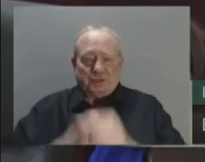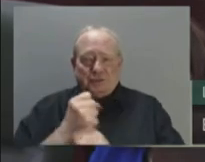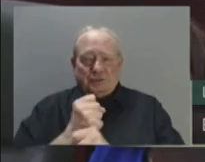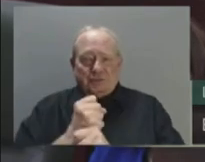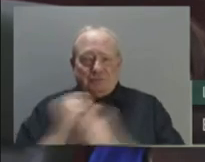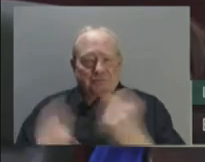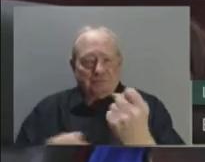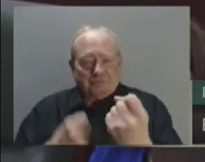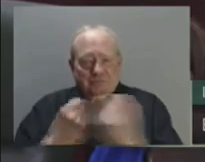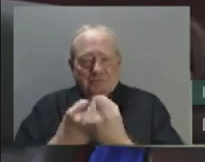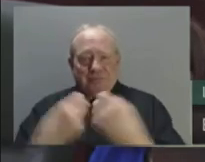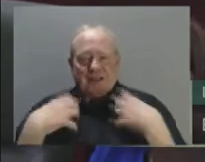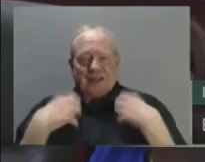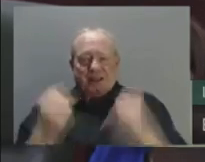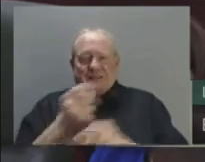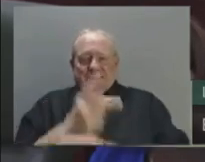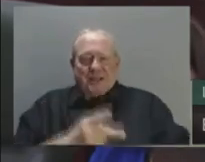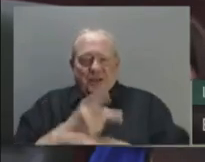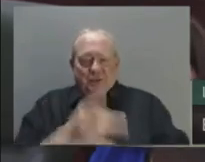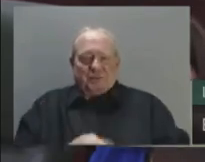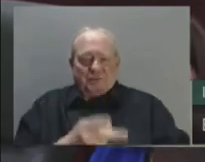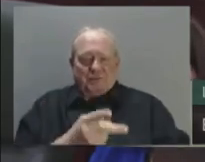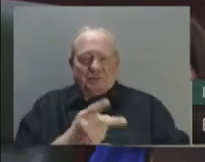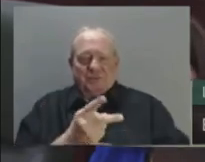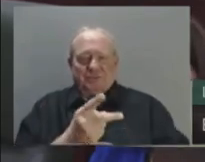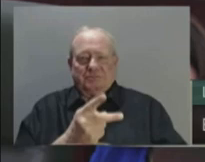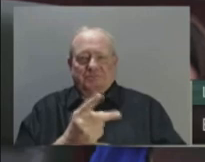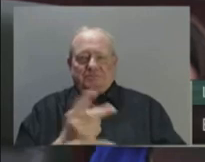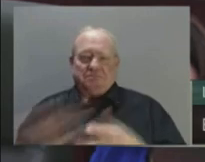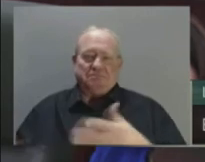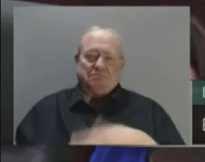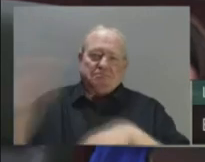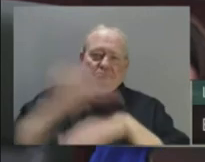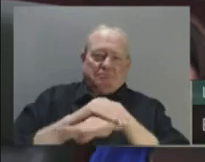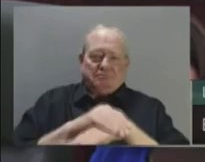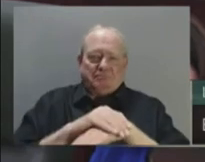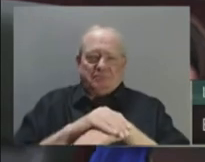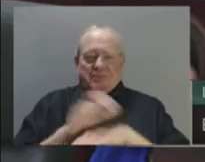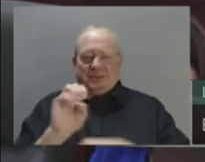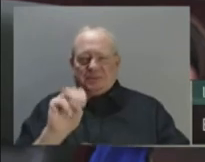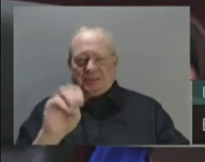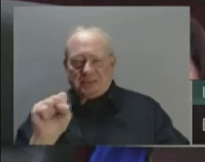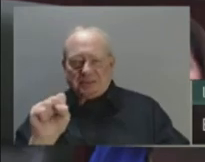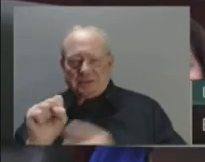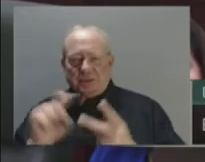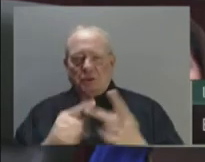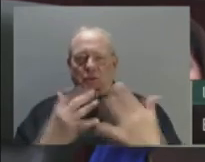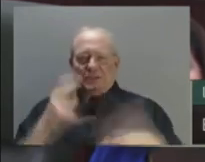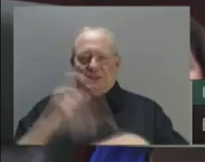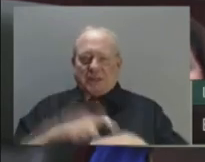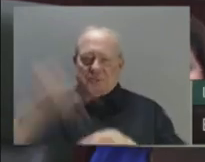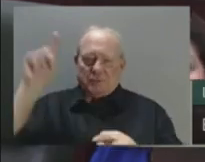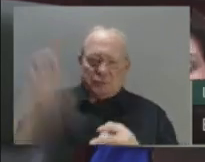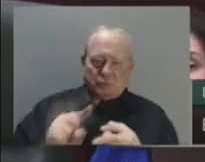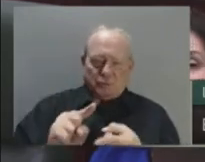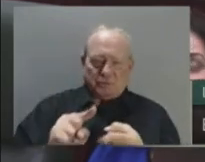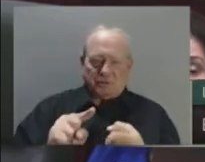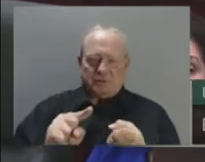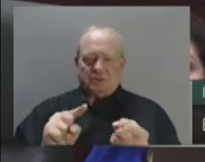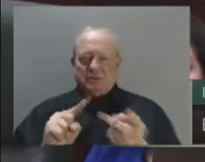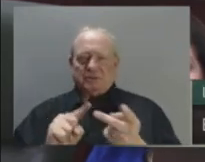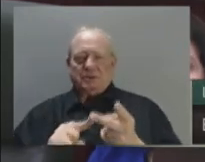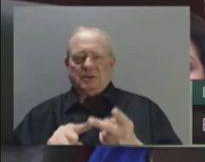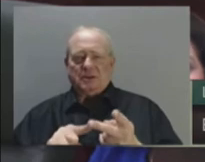reduce surgical and ER wait times, enhance and update Alberta's primary healthcare network, and empower frontline workers to